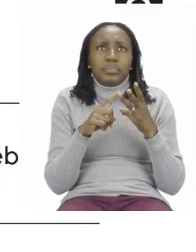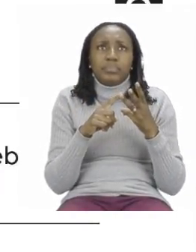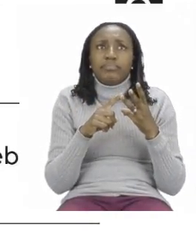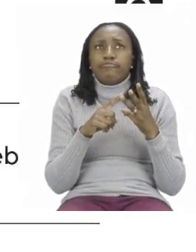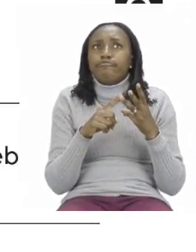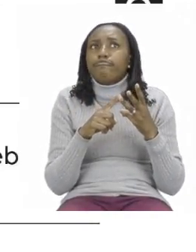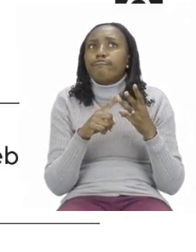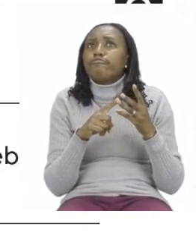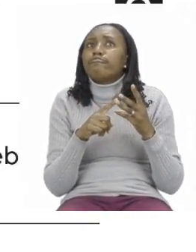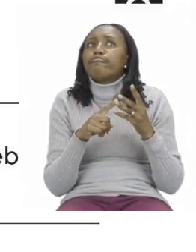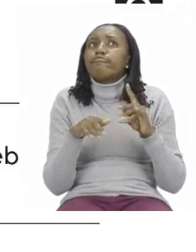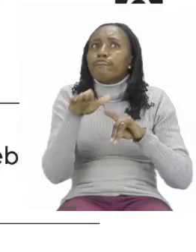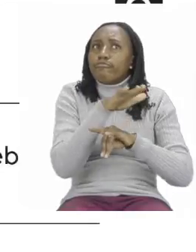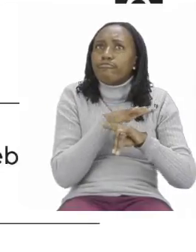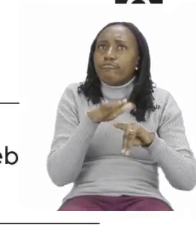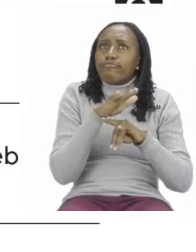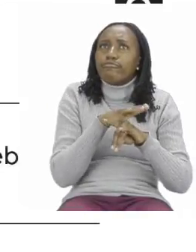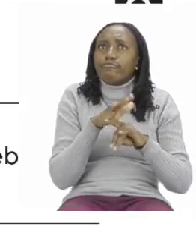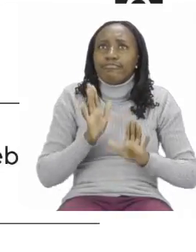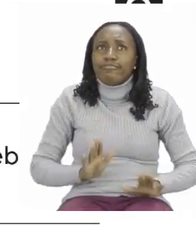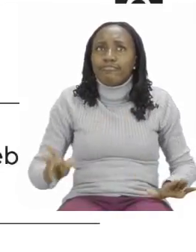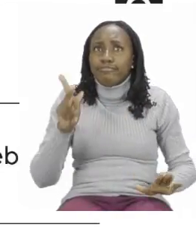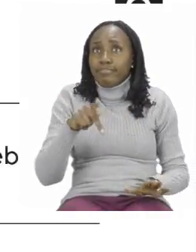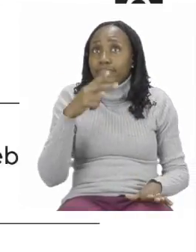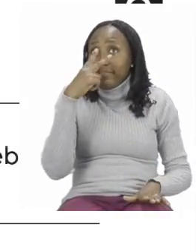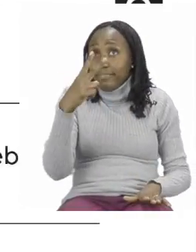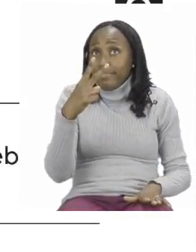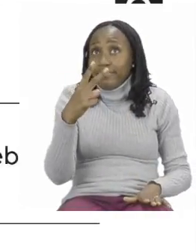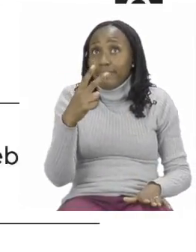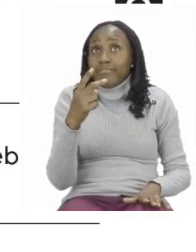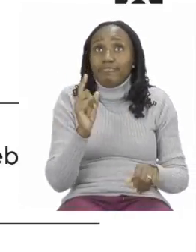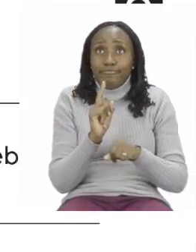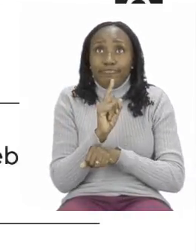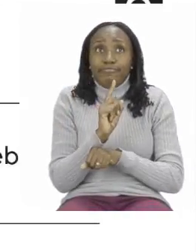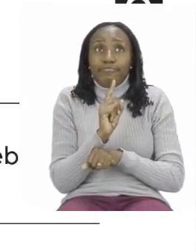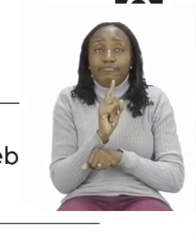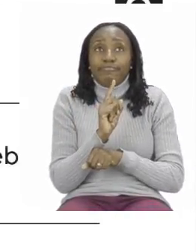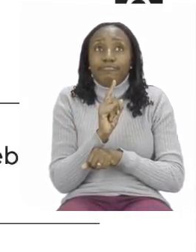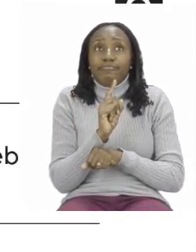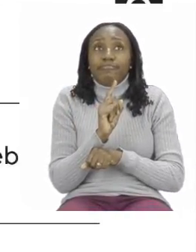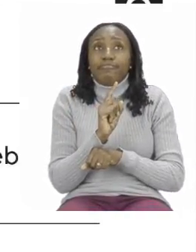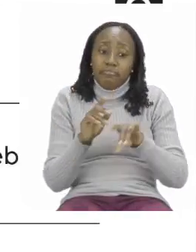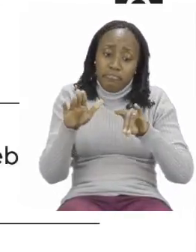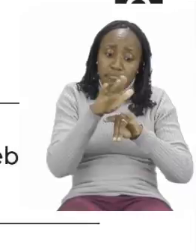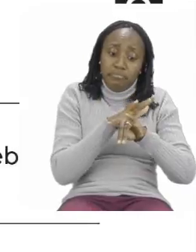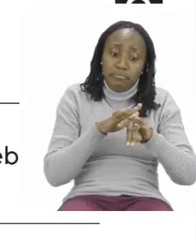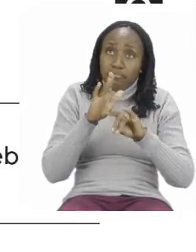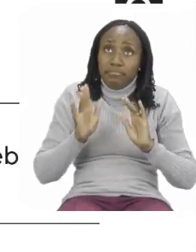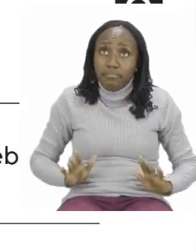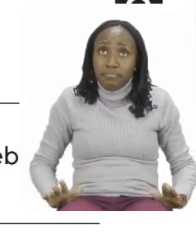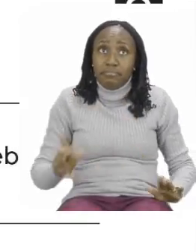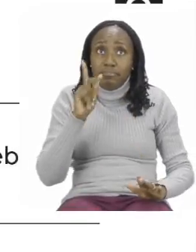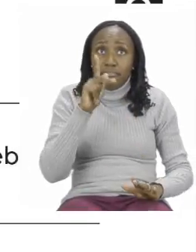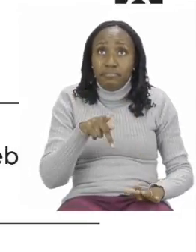animal did Pam see first? Which animal did